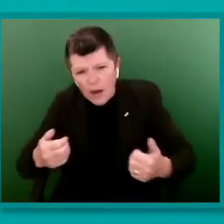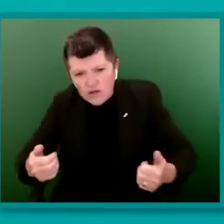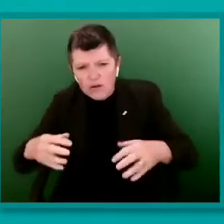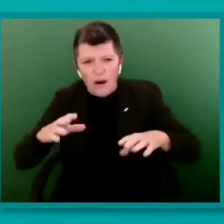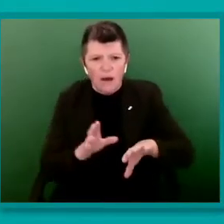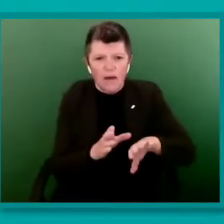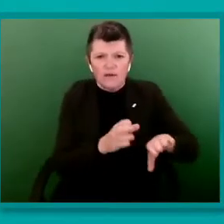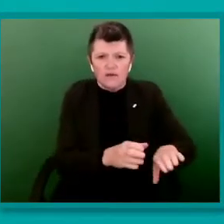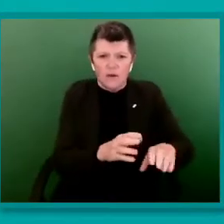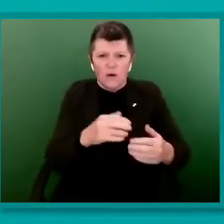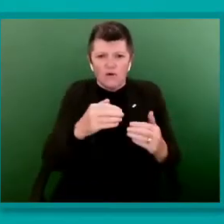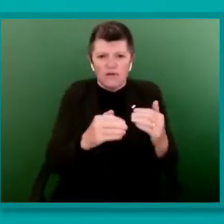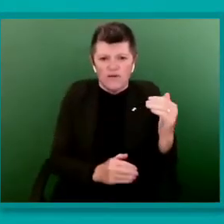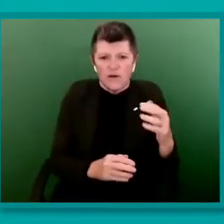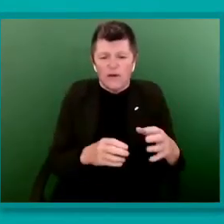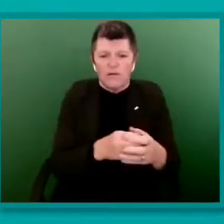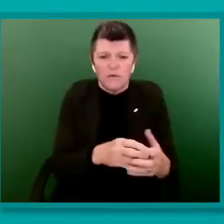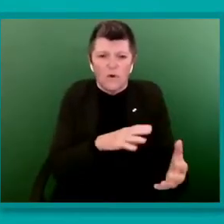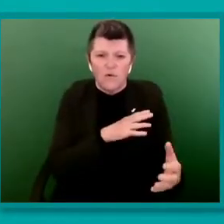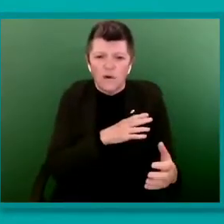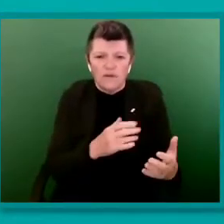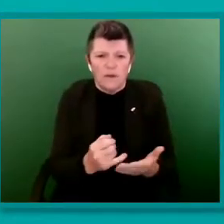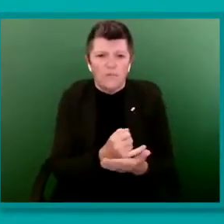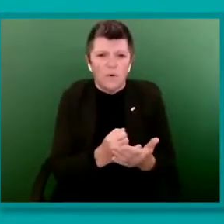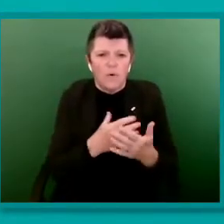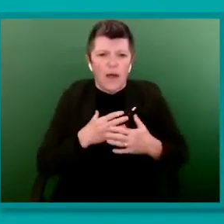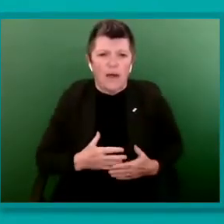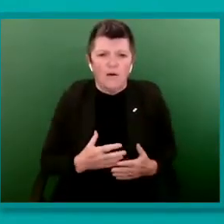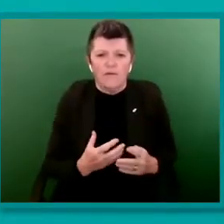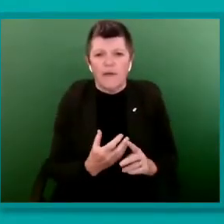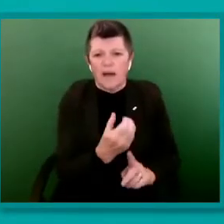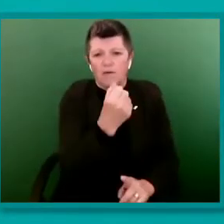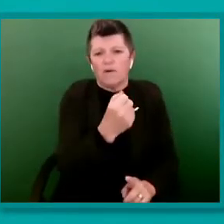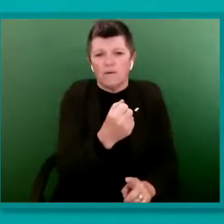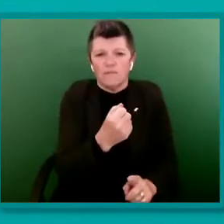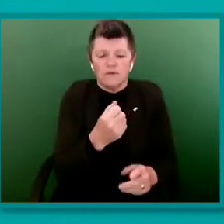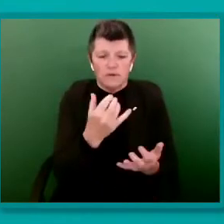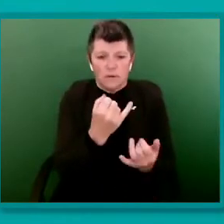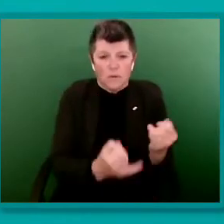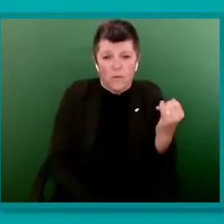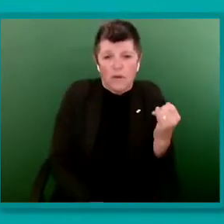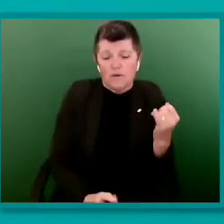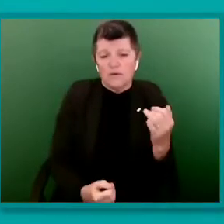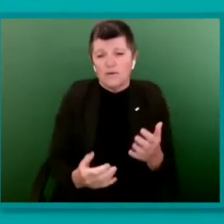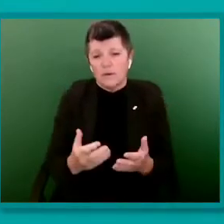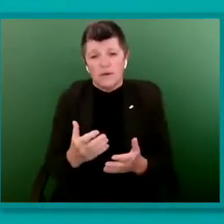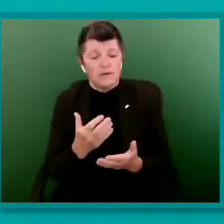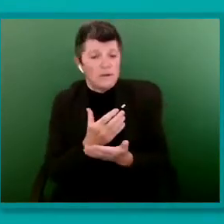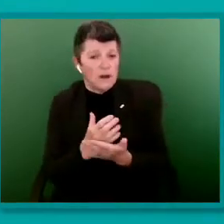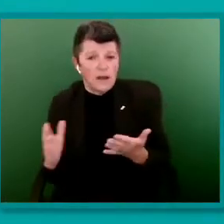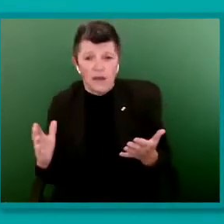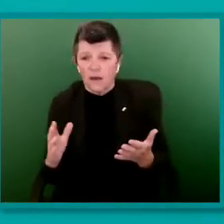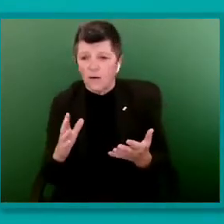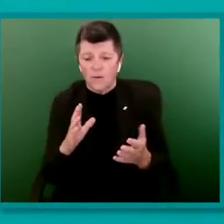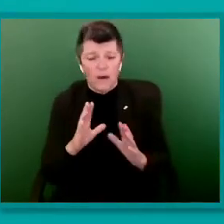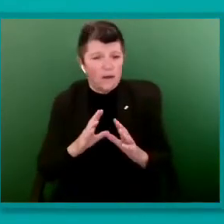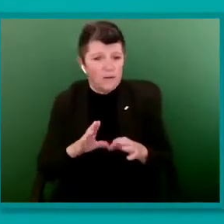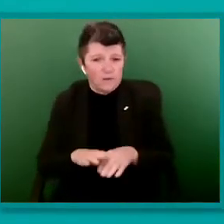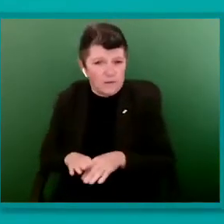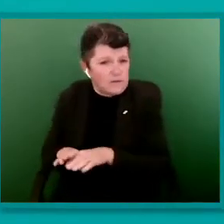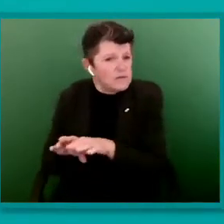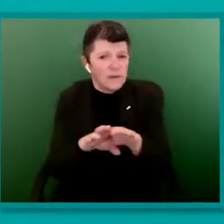suffer poorer health outcomes, it is clear that we are not all in this together. The LGBT community is